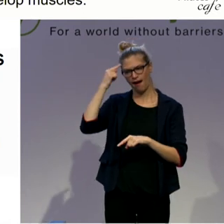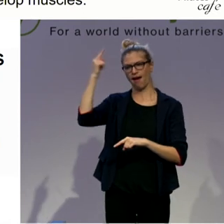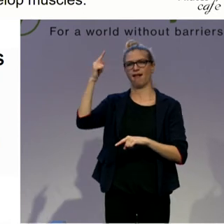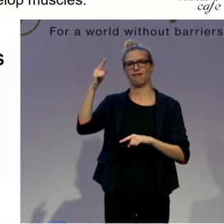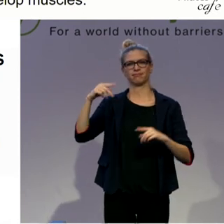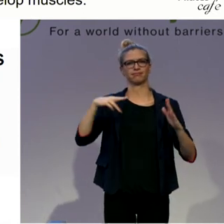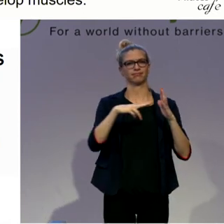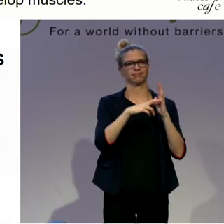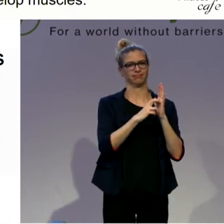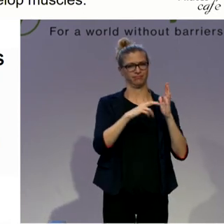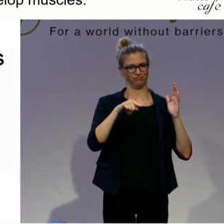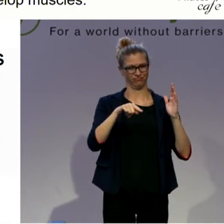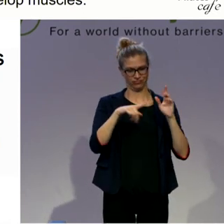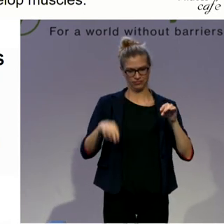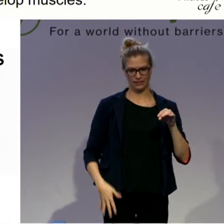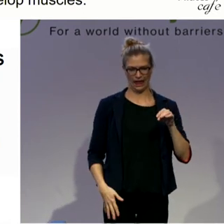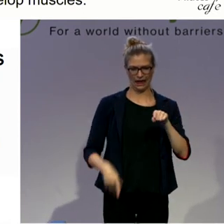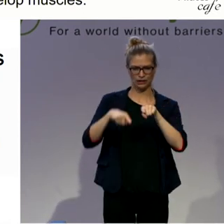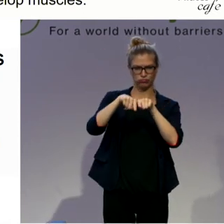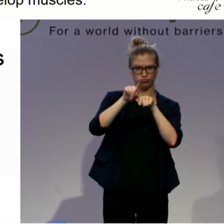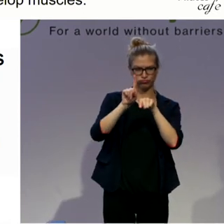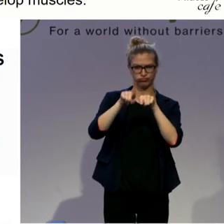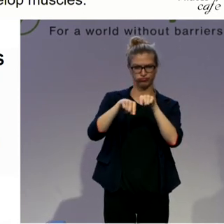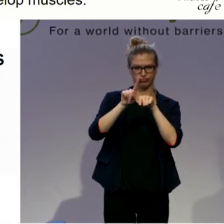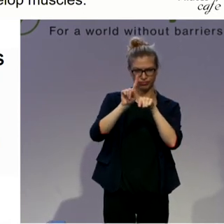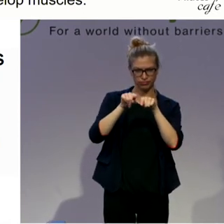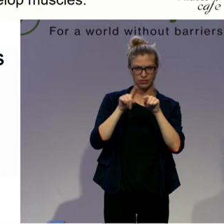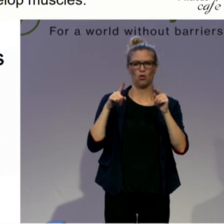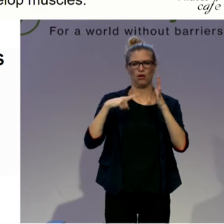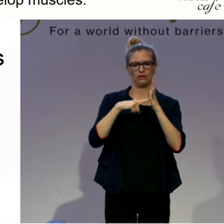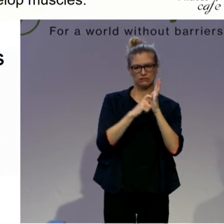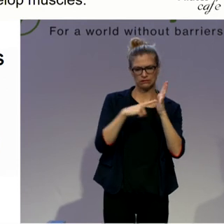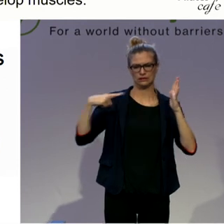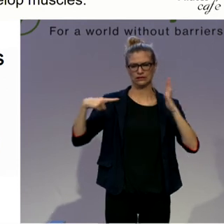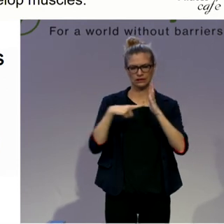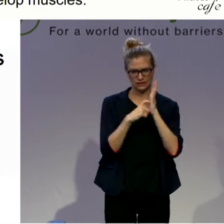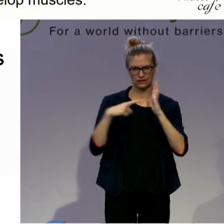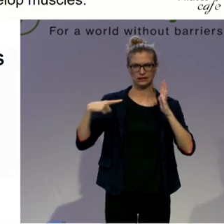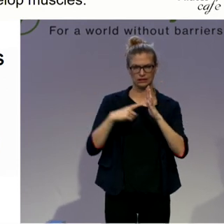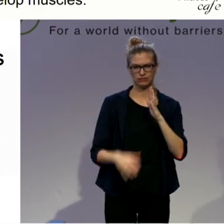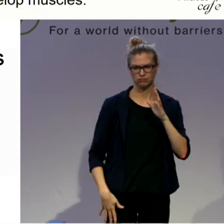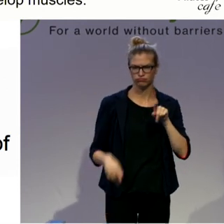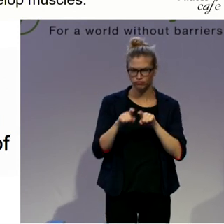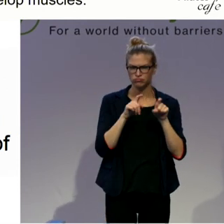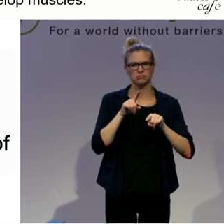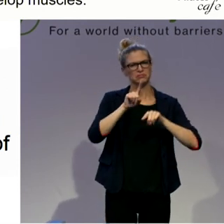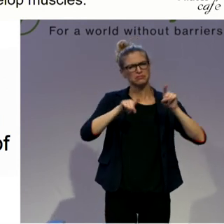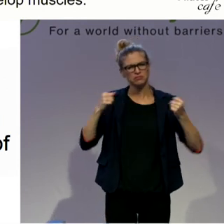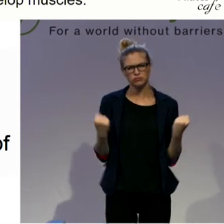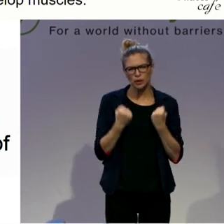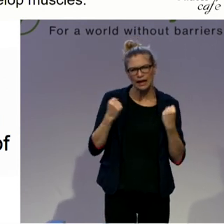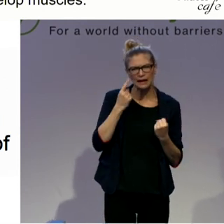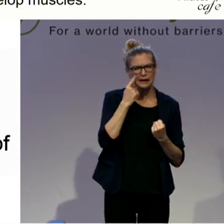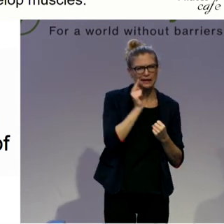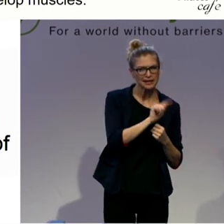his or her foot into the loop of the stripes and just exercise. So